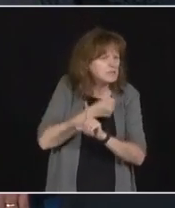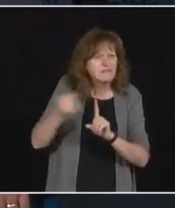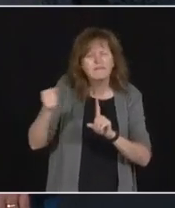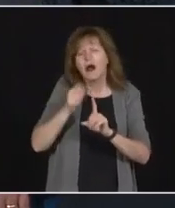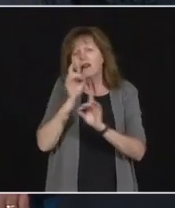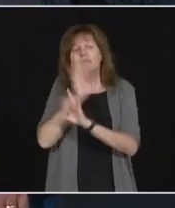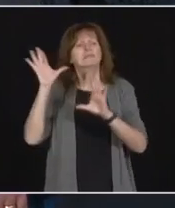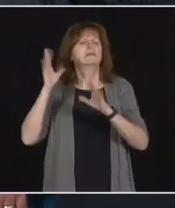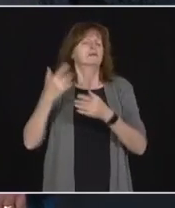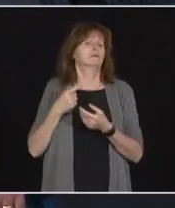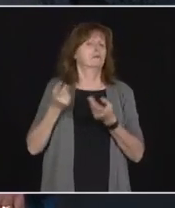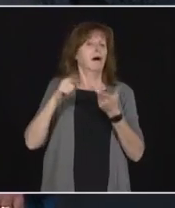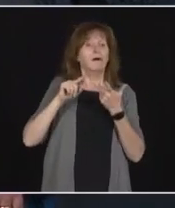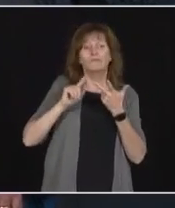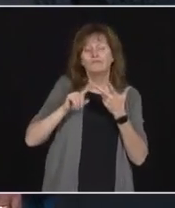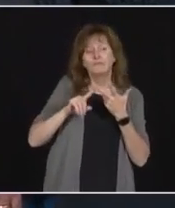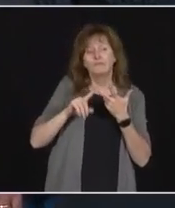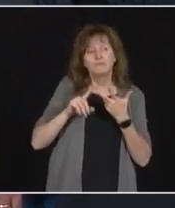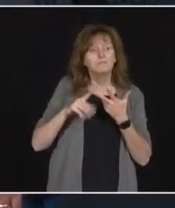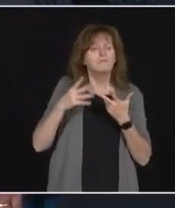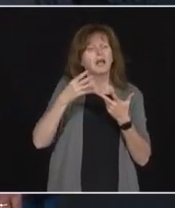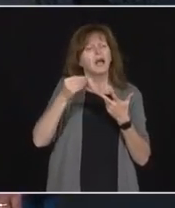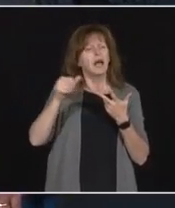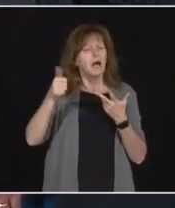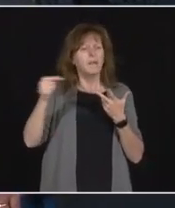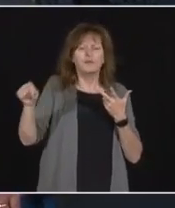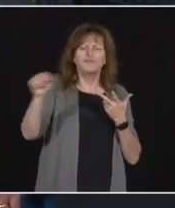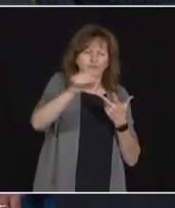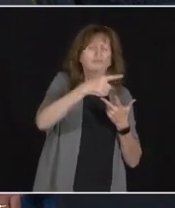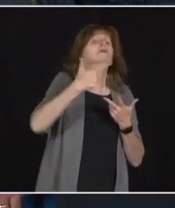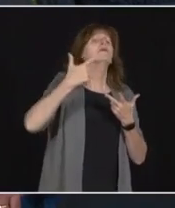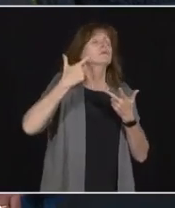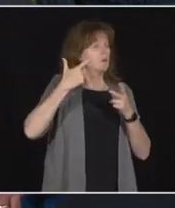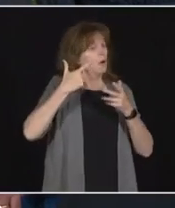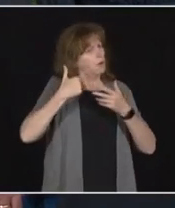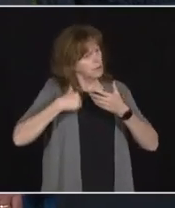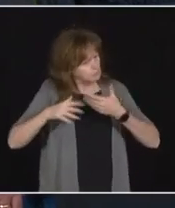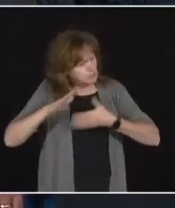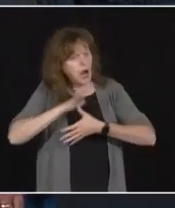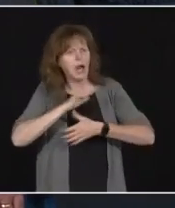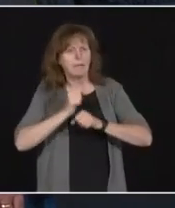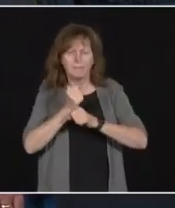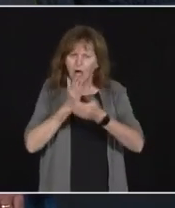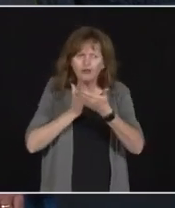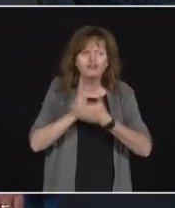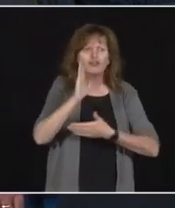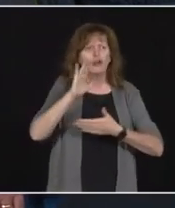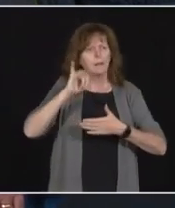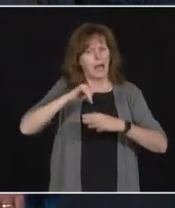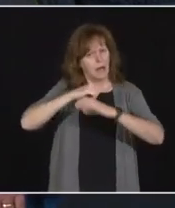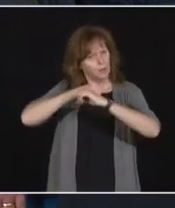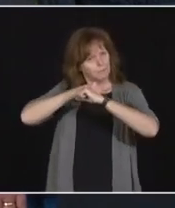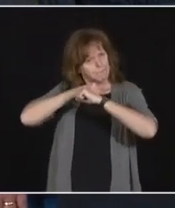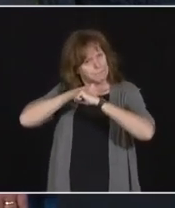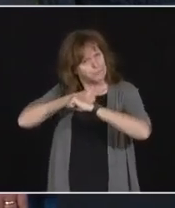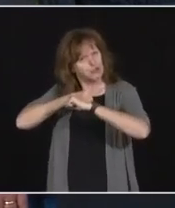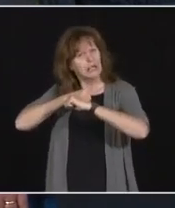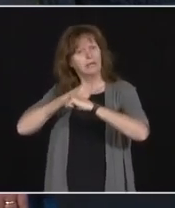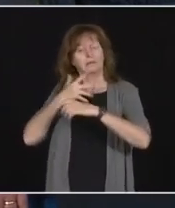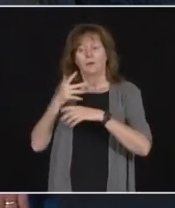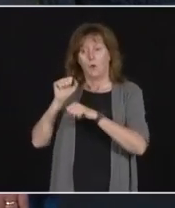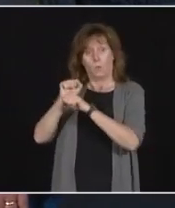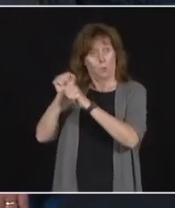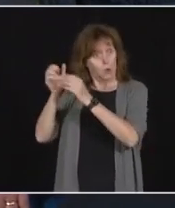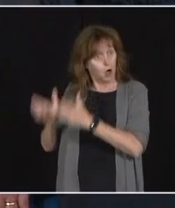remains the health and safety of residents, workers and visitors. And that is why in addition to allowing visitors, we will continue to